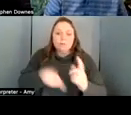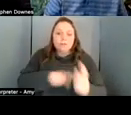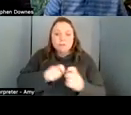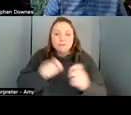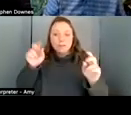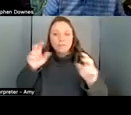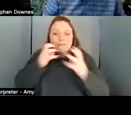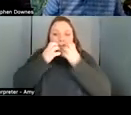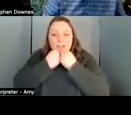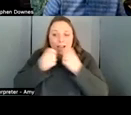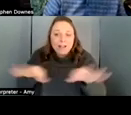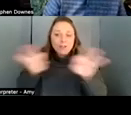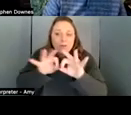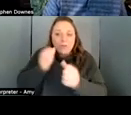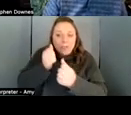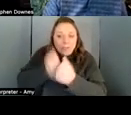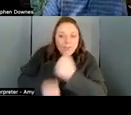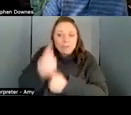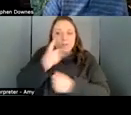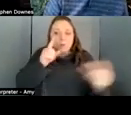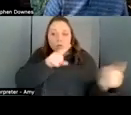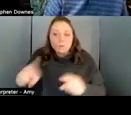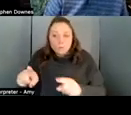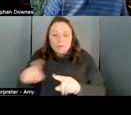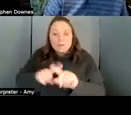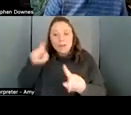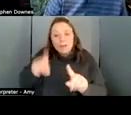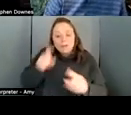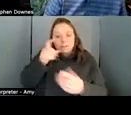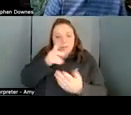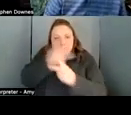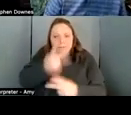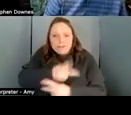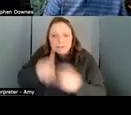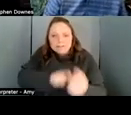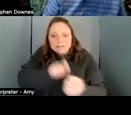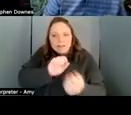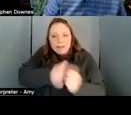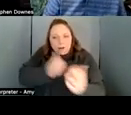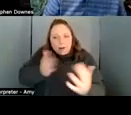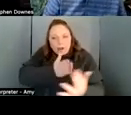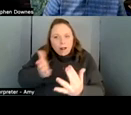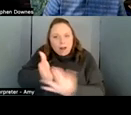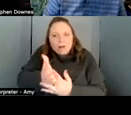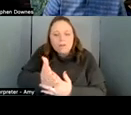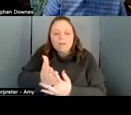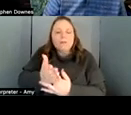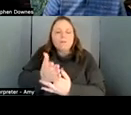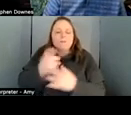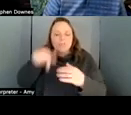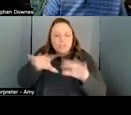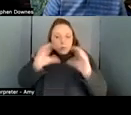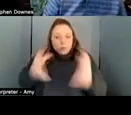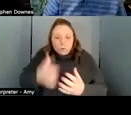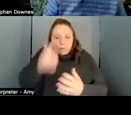and we're going to need to learn how to navigate in a world where we need our ai to be value driven